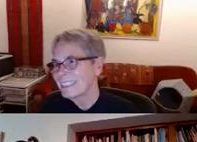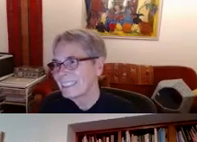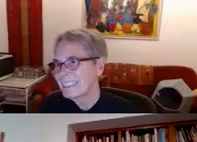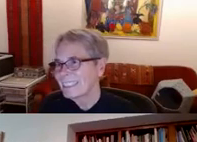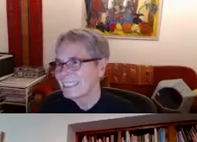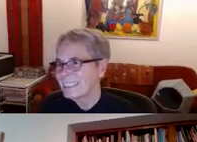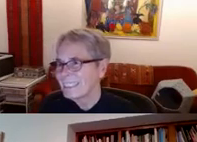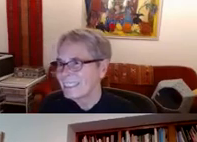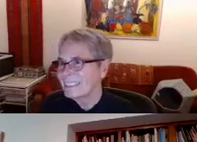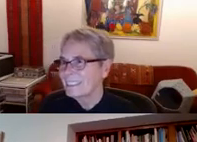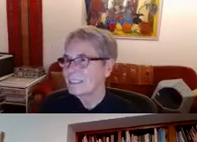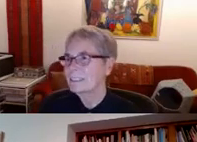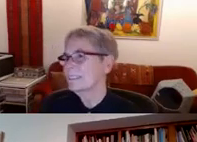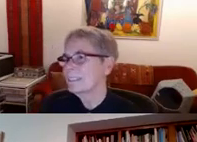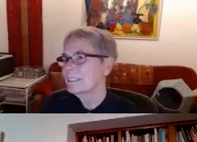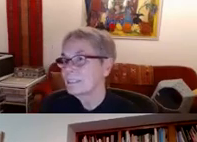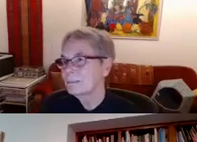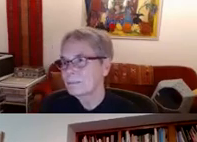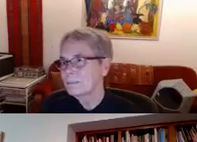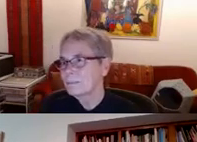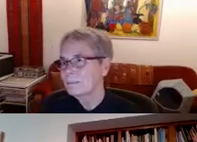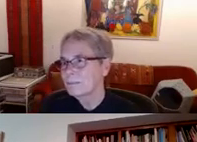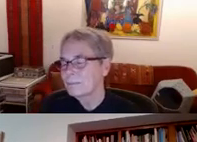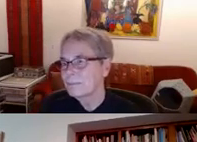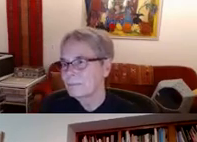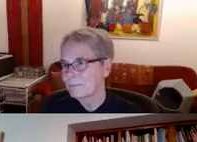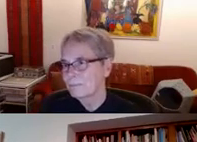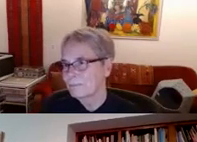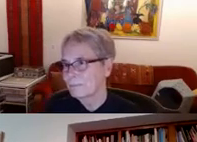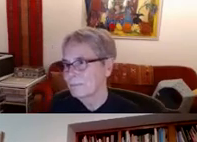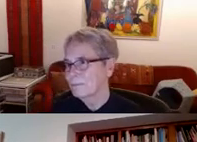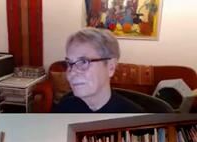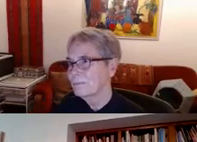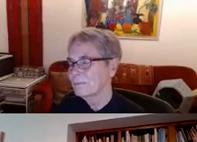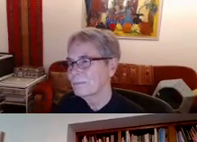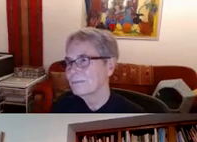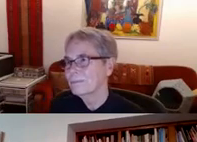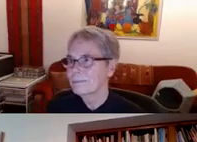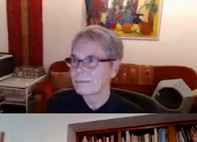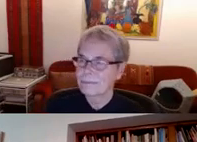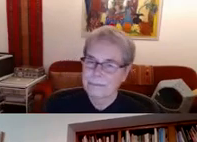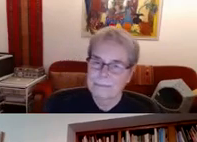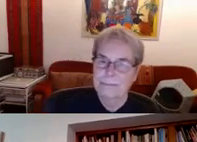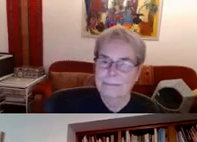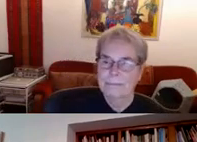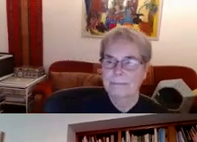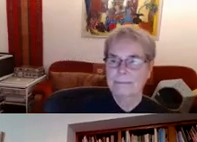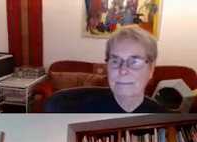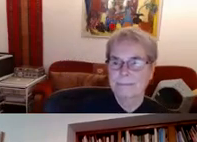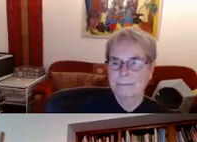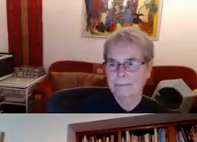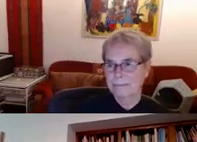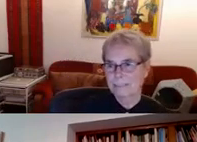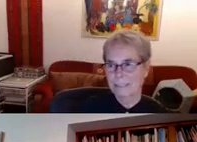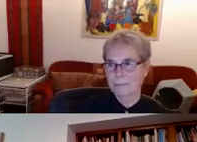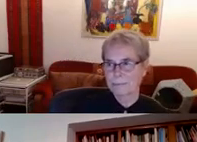this of course i want to thank the many wonderful speakers i've worked with and colleagues who deserve this as